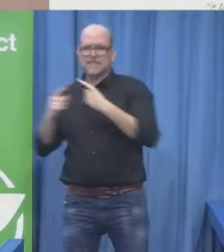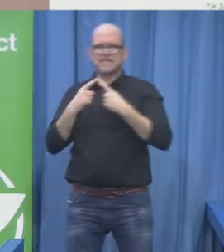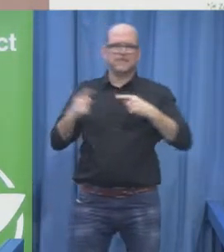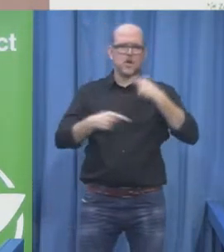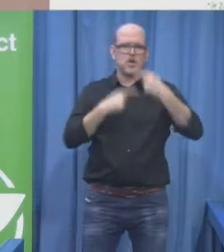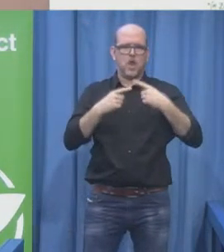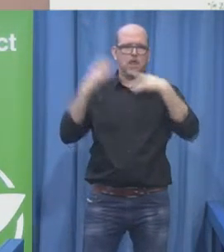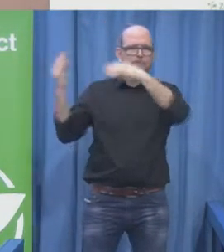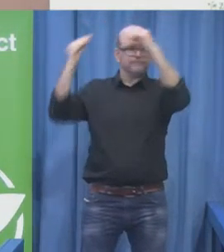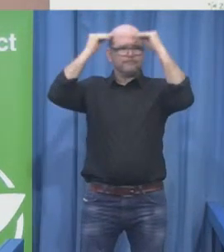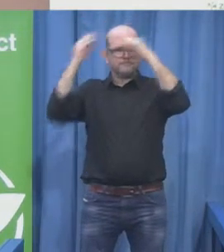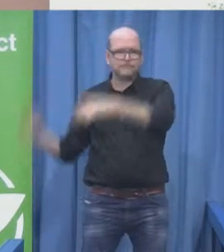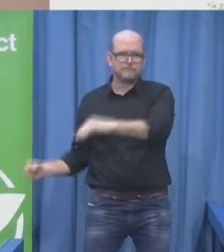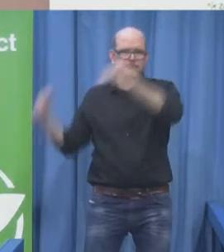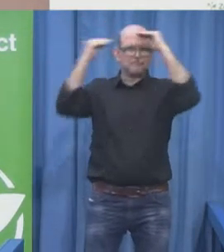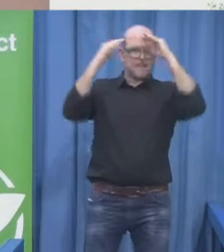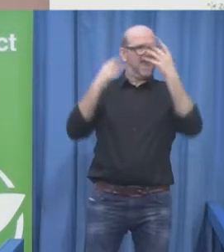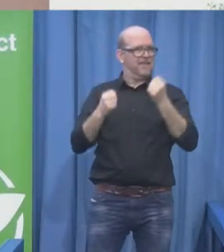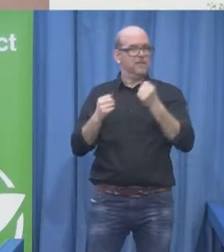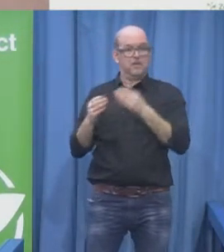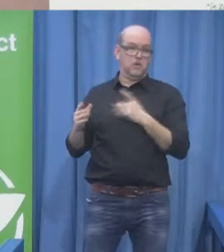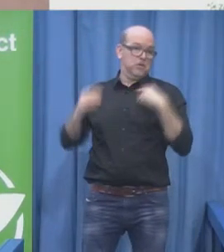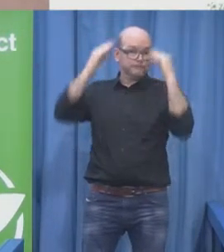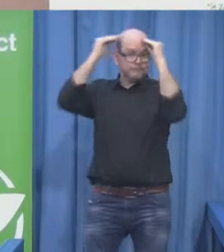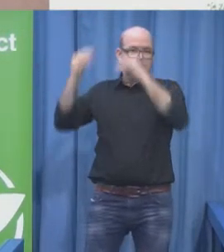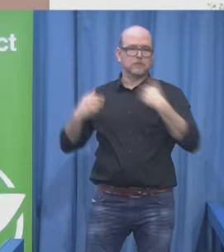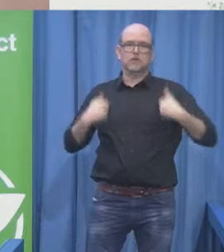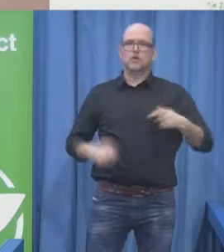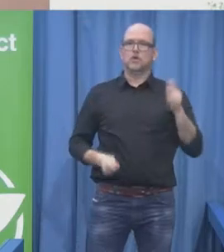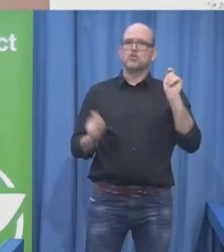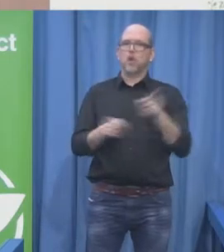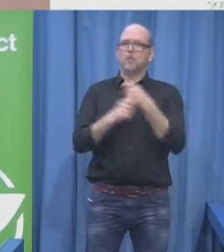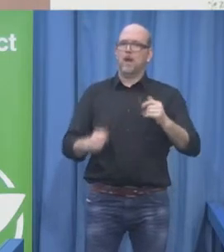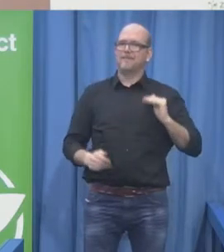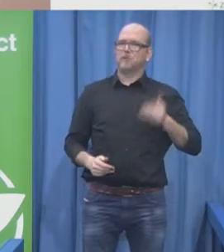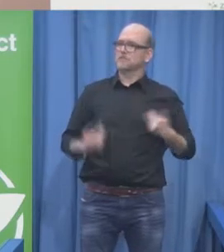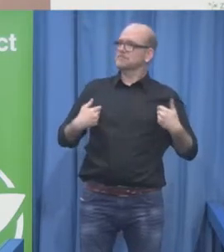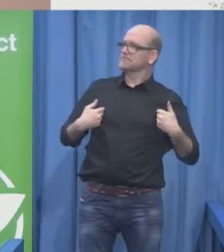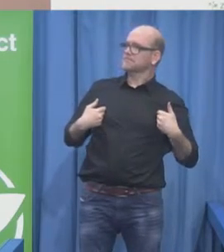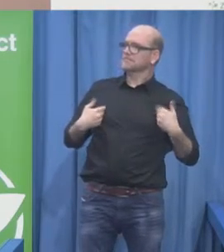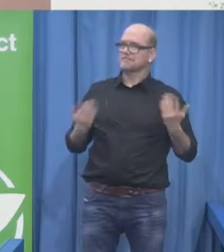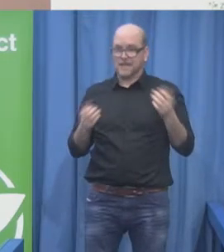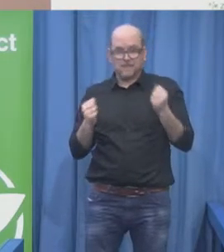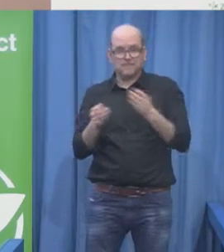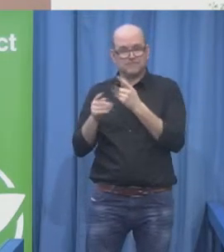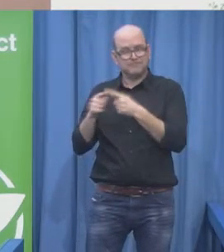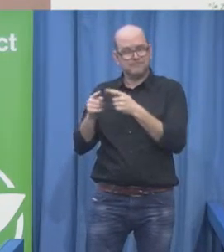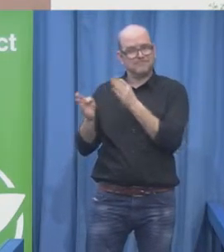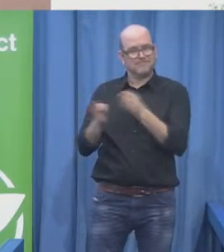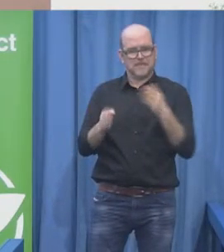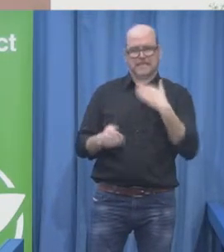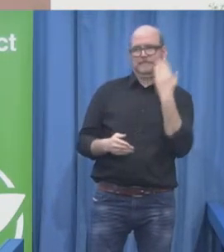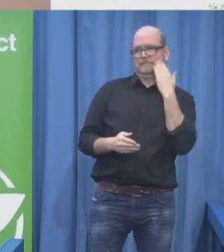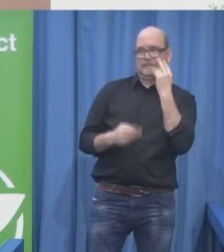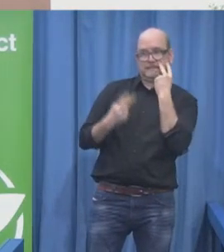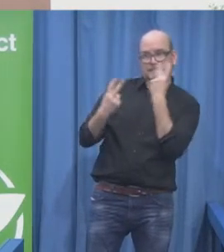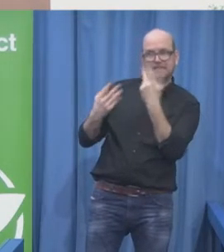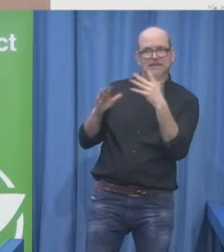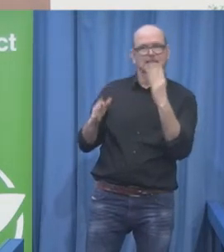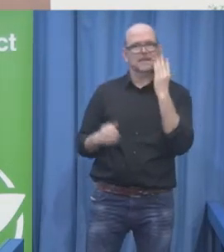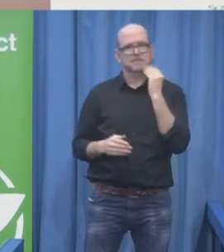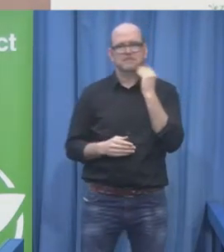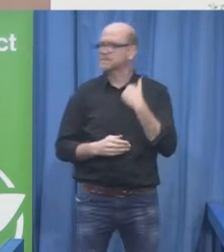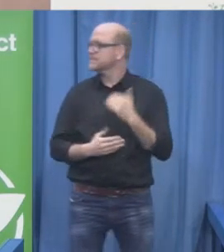You see, when it comes to the United Nations, the United Nations is